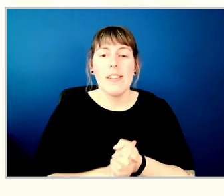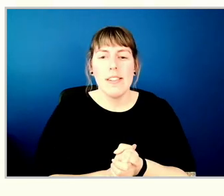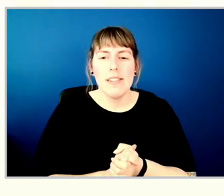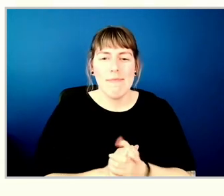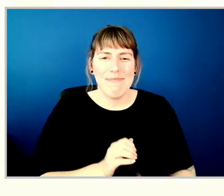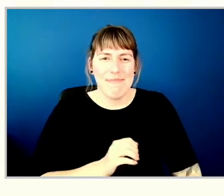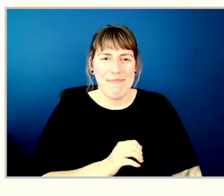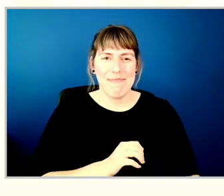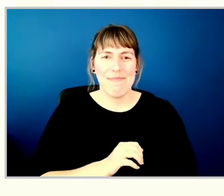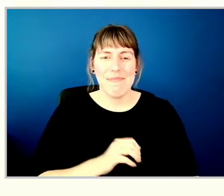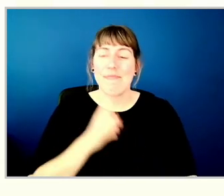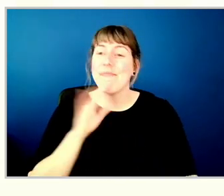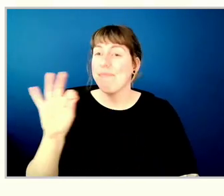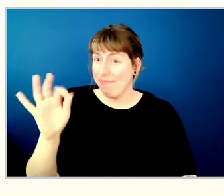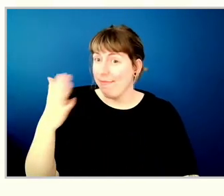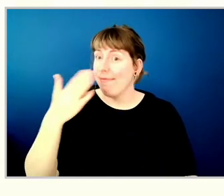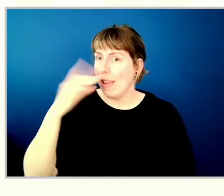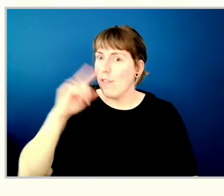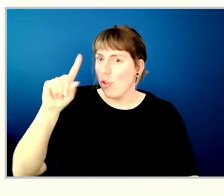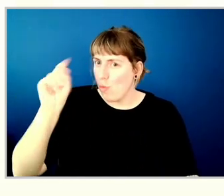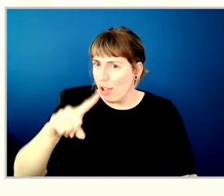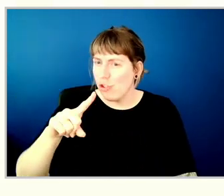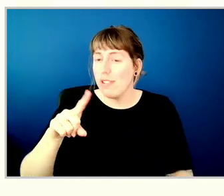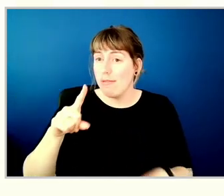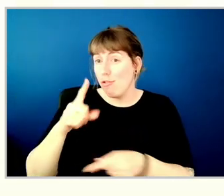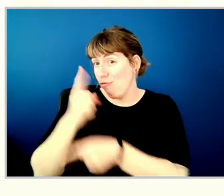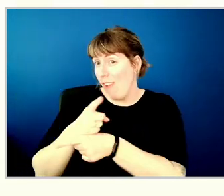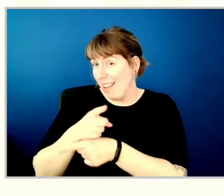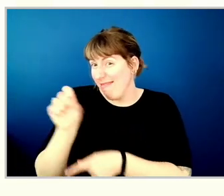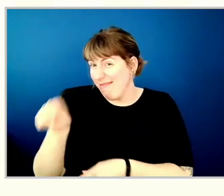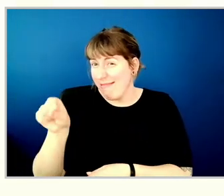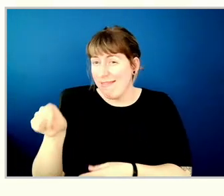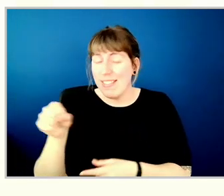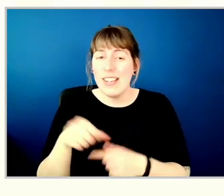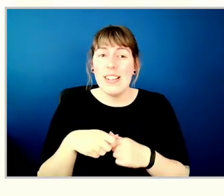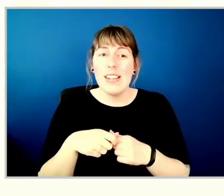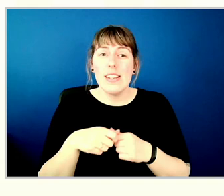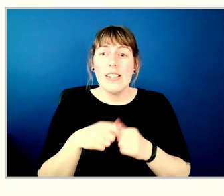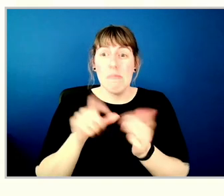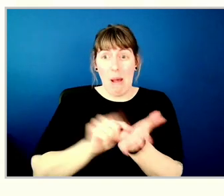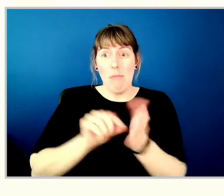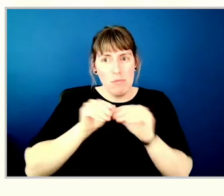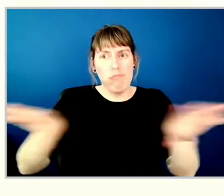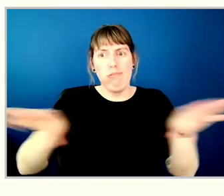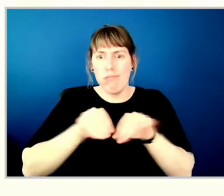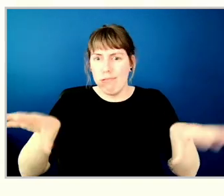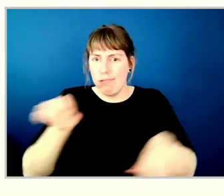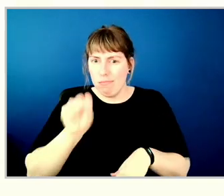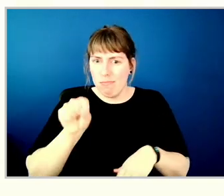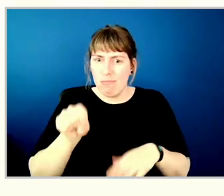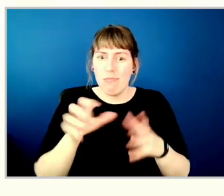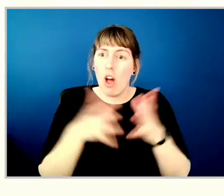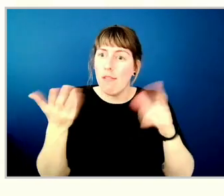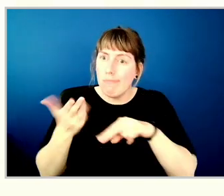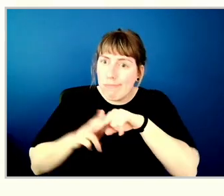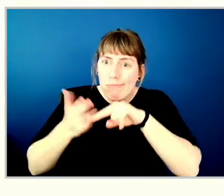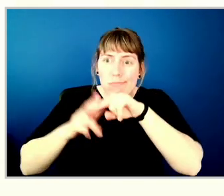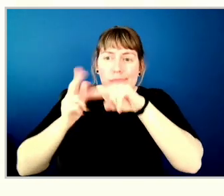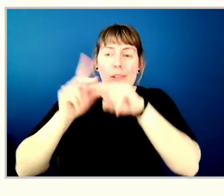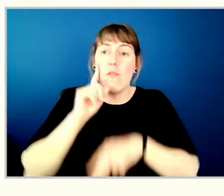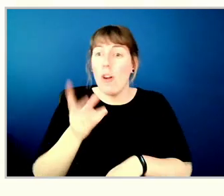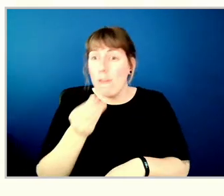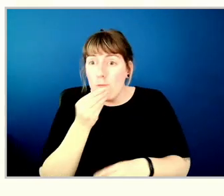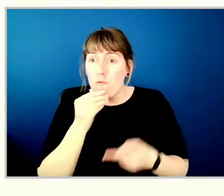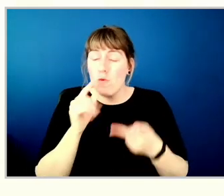Yeah, thanks for the question. You're right. There's been a lot published and we know that there are increases in food and housing